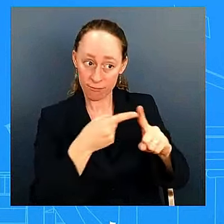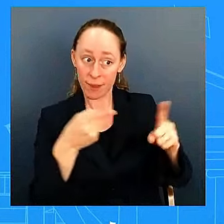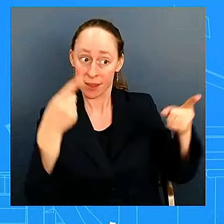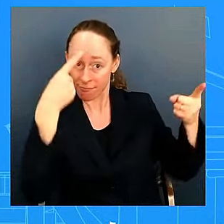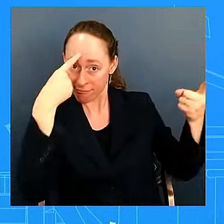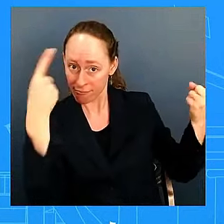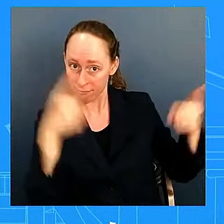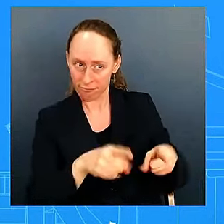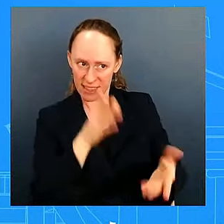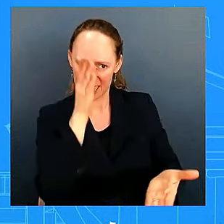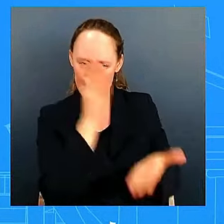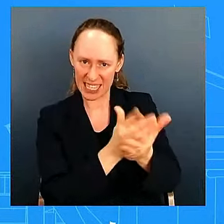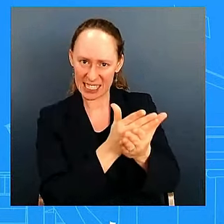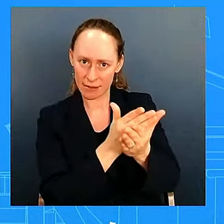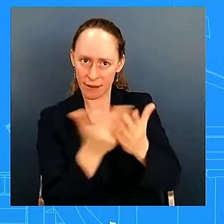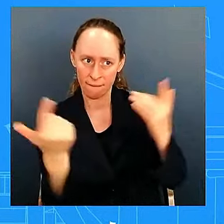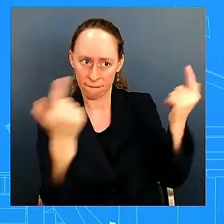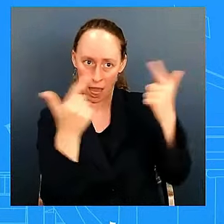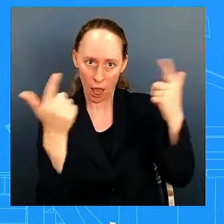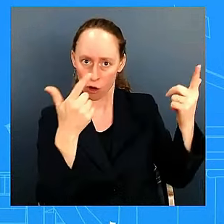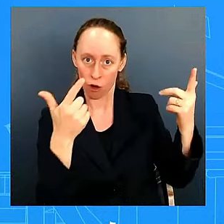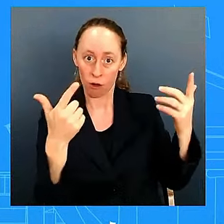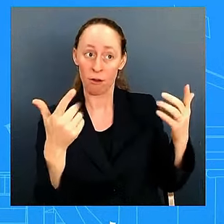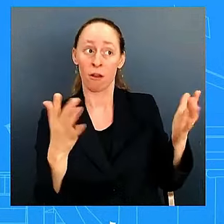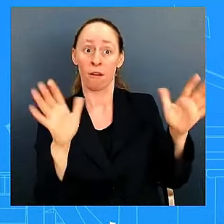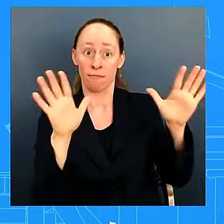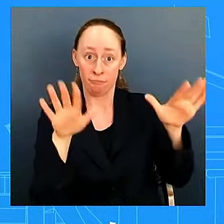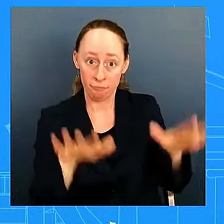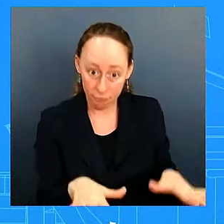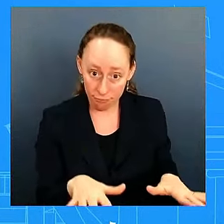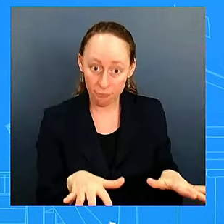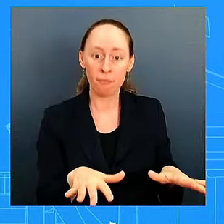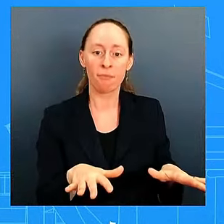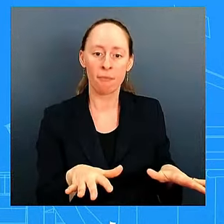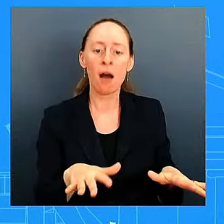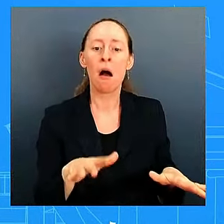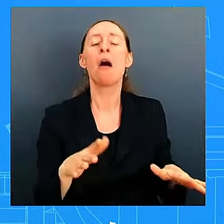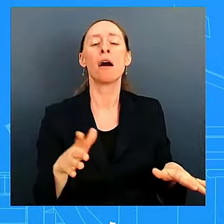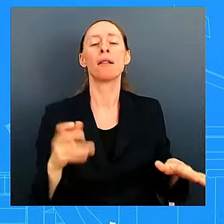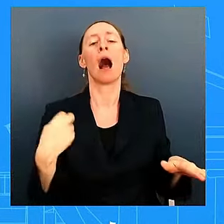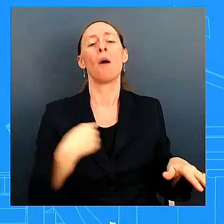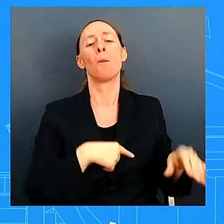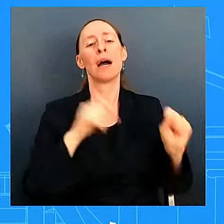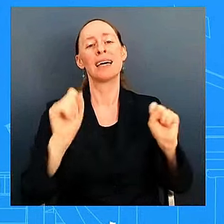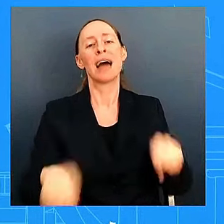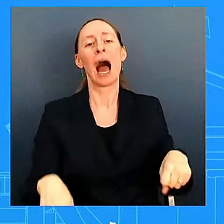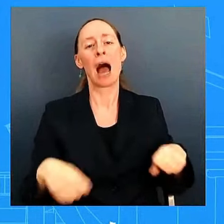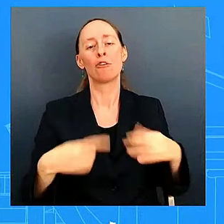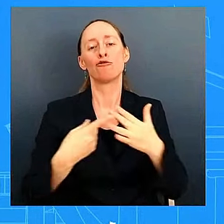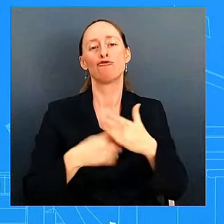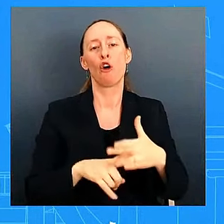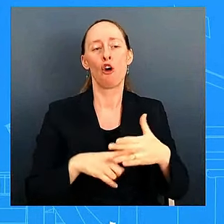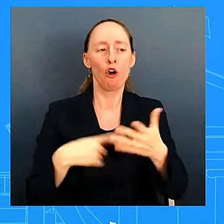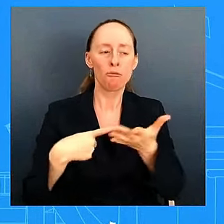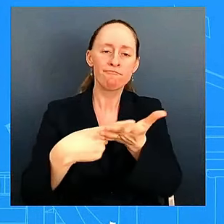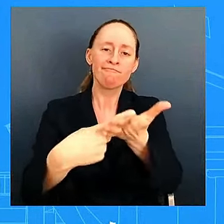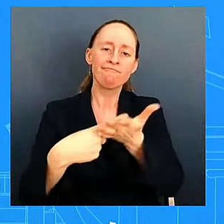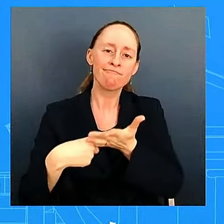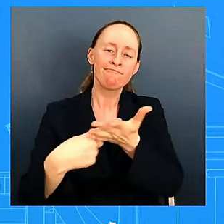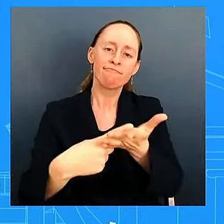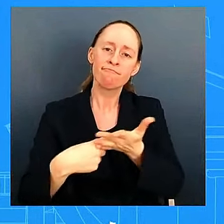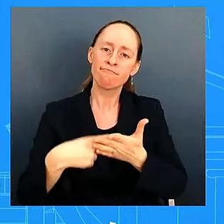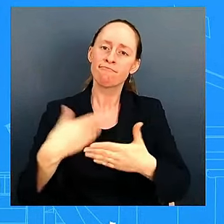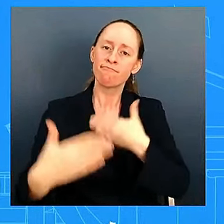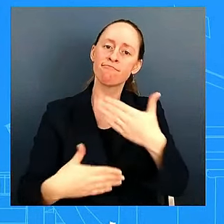uh and in this case that's what you're seeing we're and we're still talking to israel we're still having those conversations uh that has not